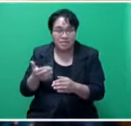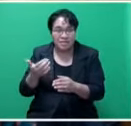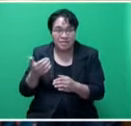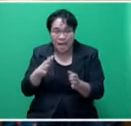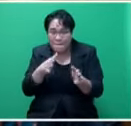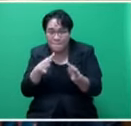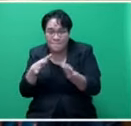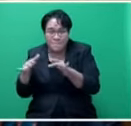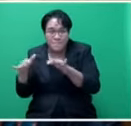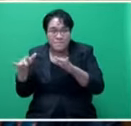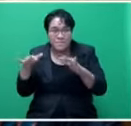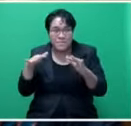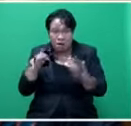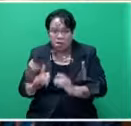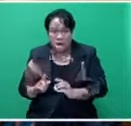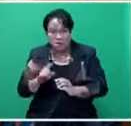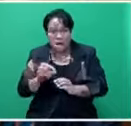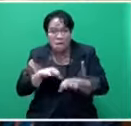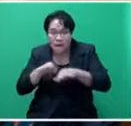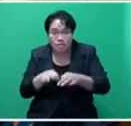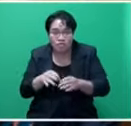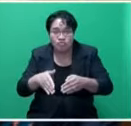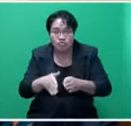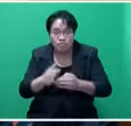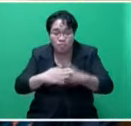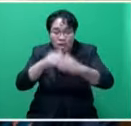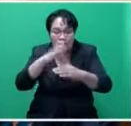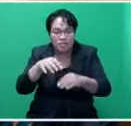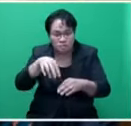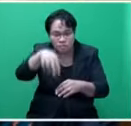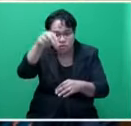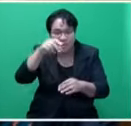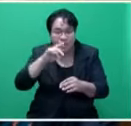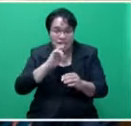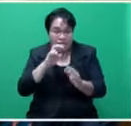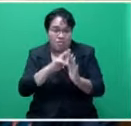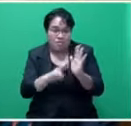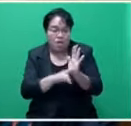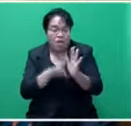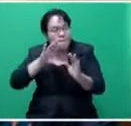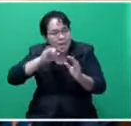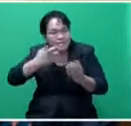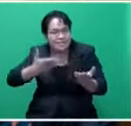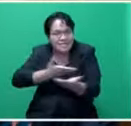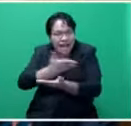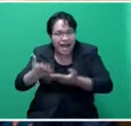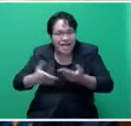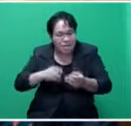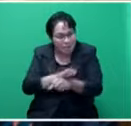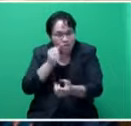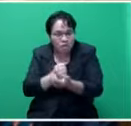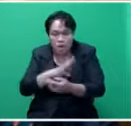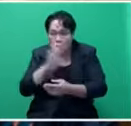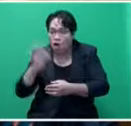or any installation of any tower, all the telcos come together, including the regulator, to discuss, to ensure that all